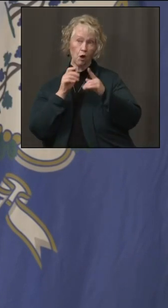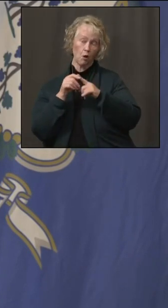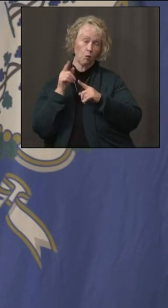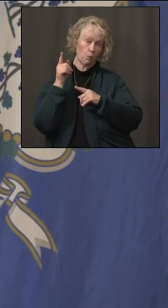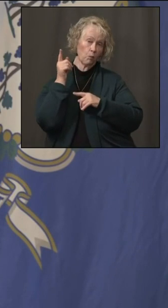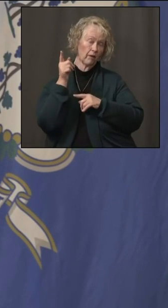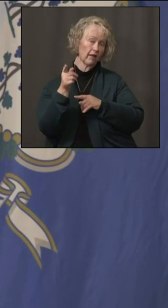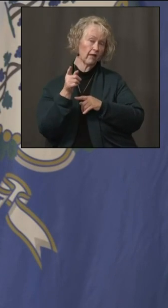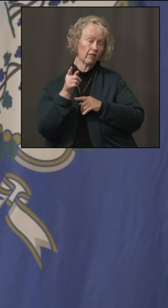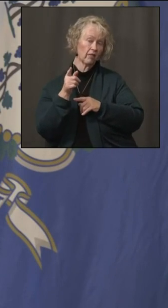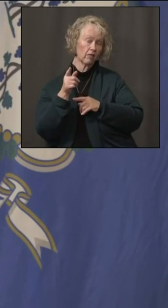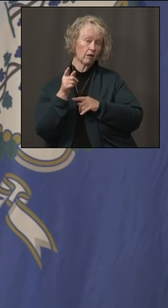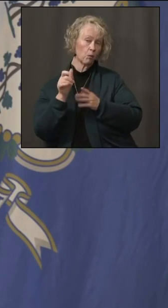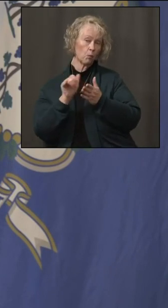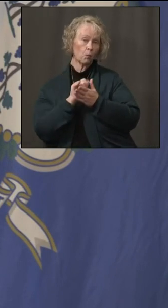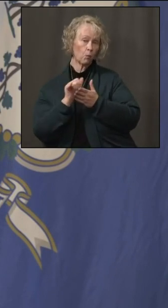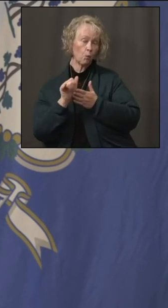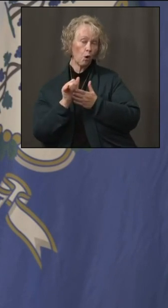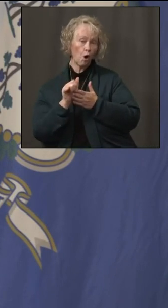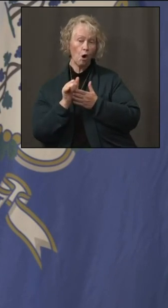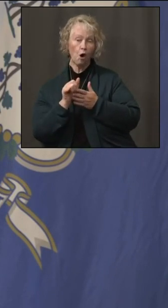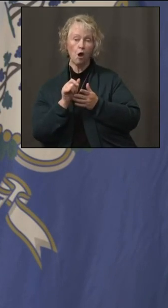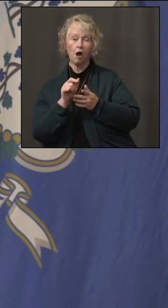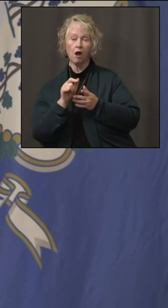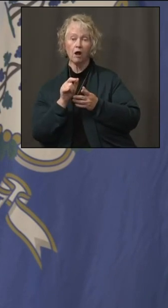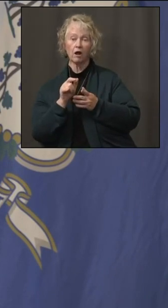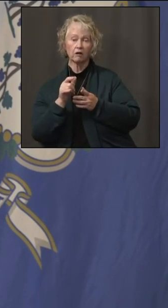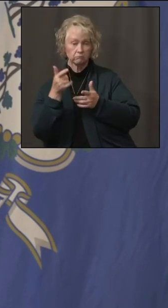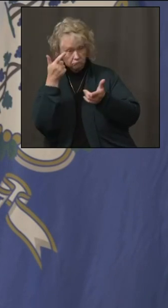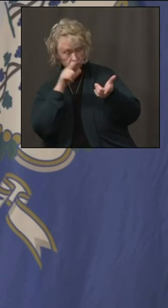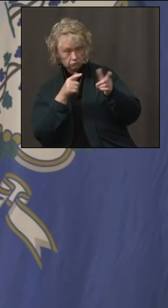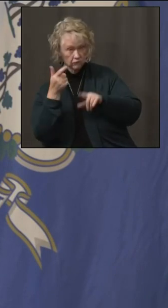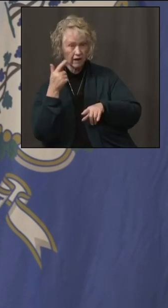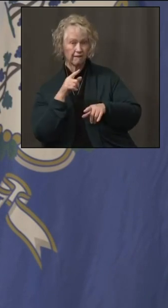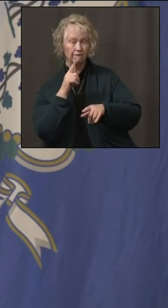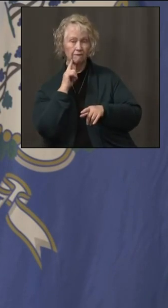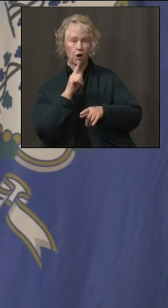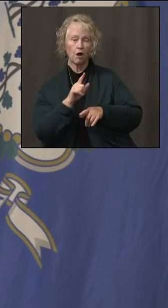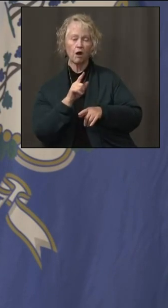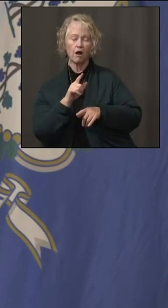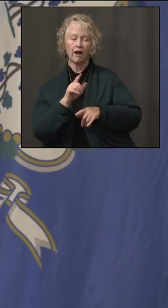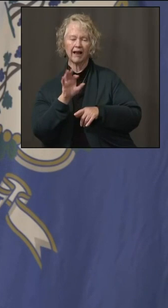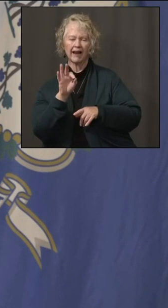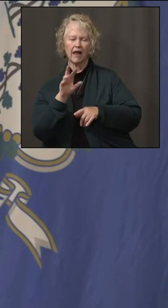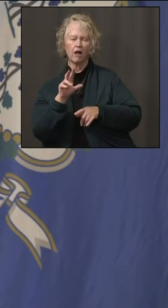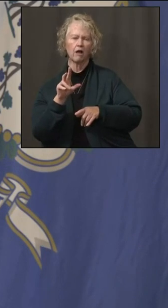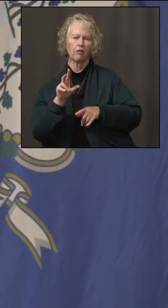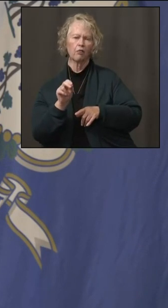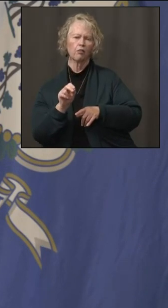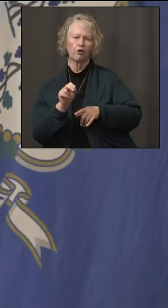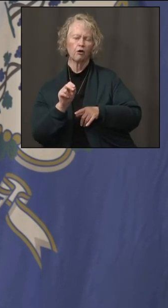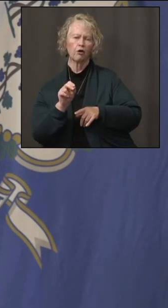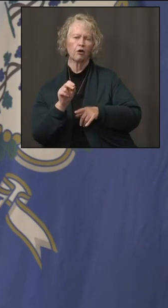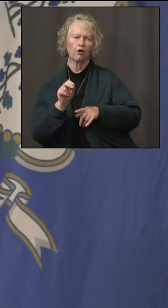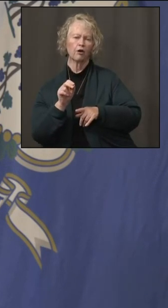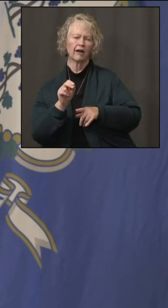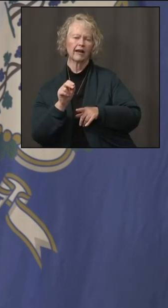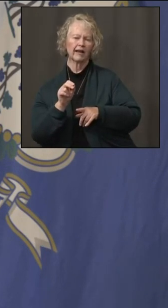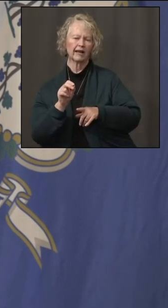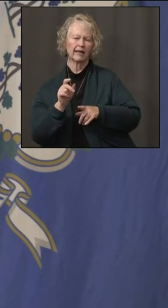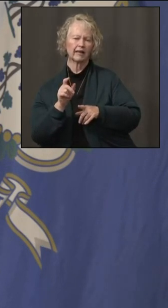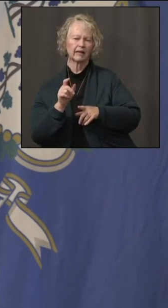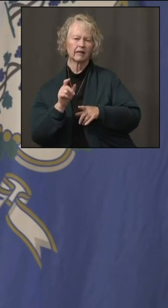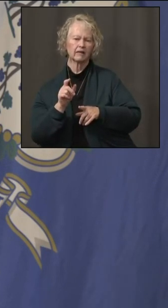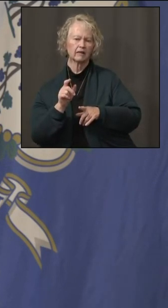cutoff on table service? I was just looking at the rules earlier today, and it looks